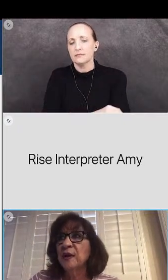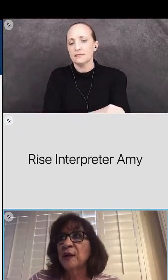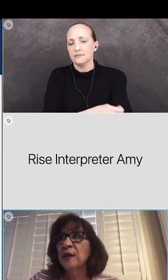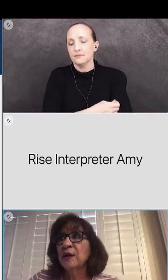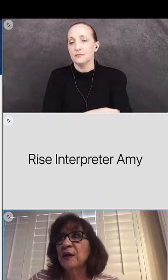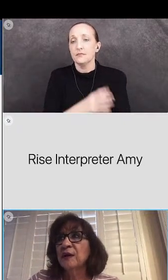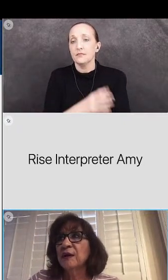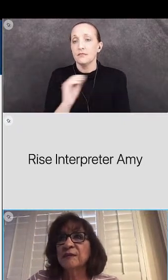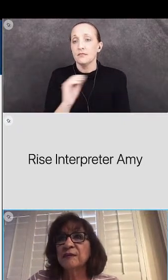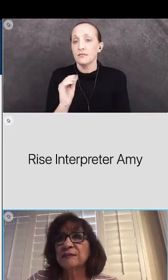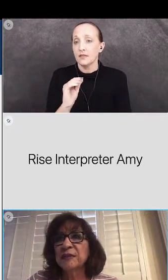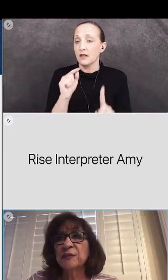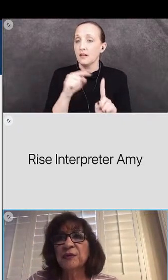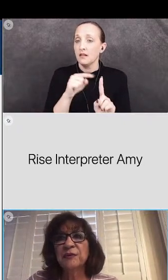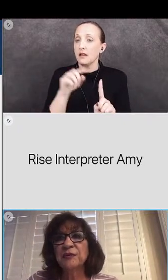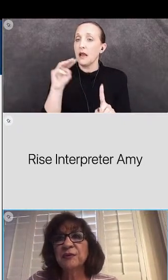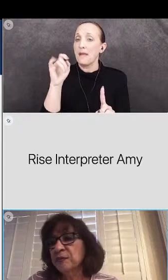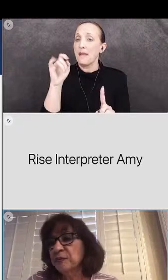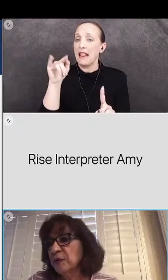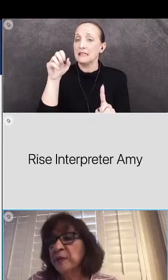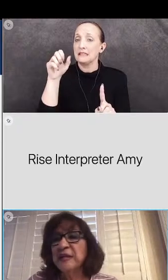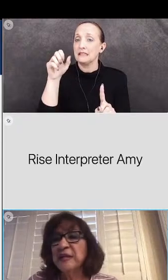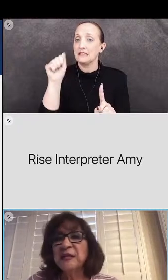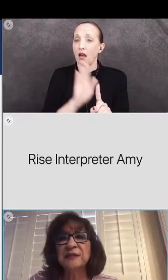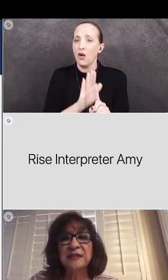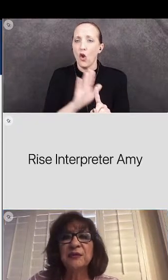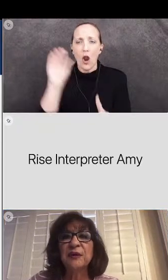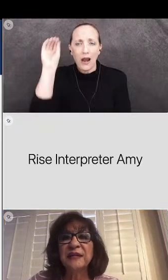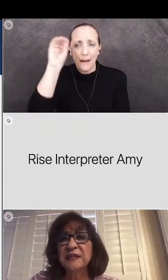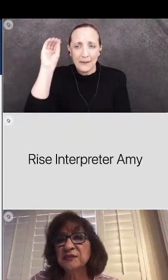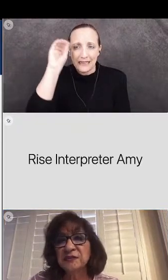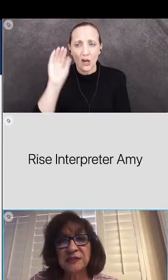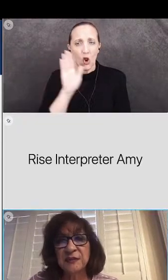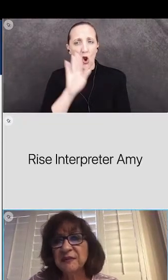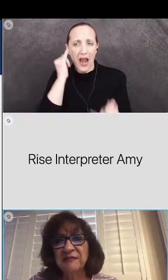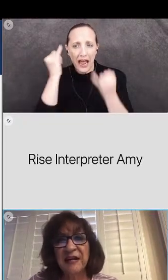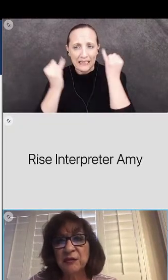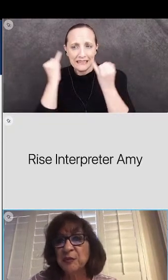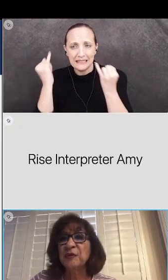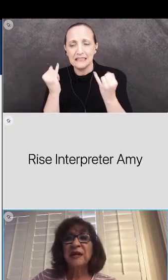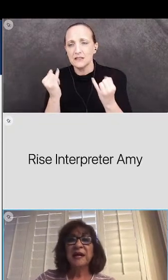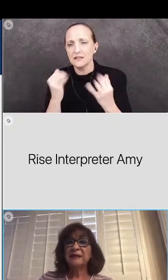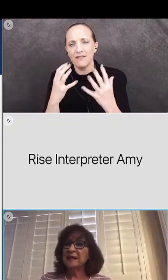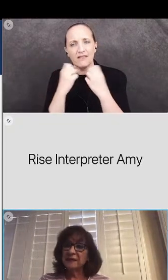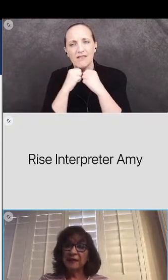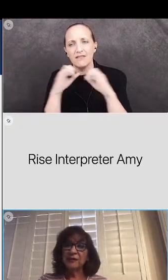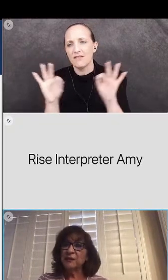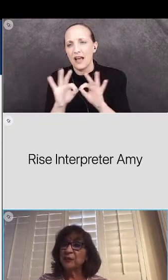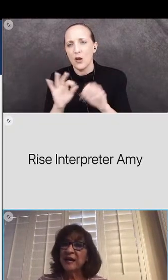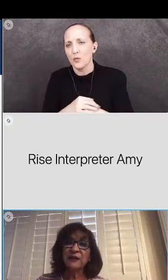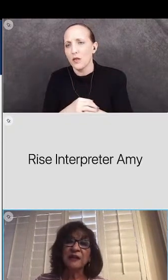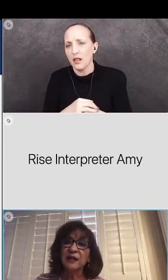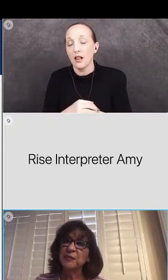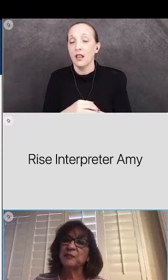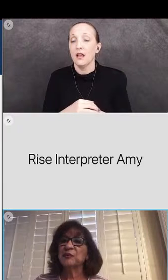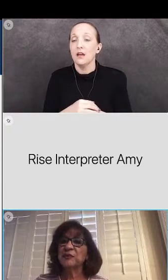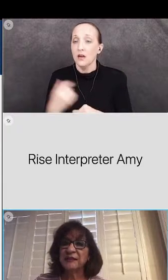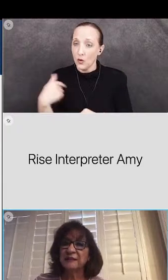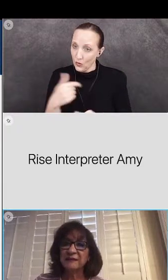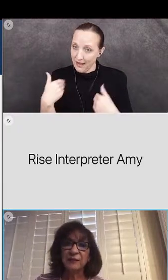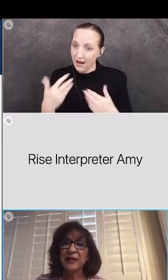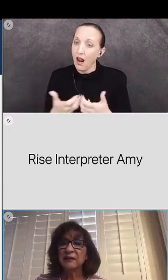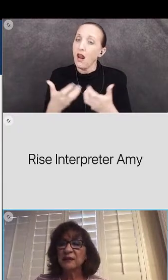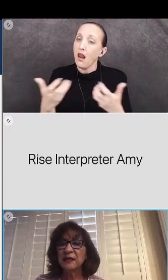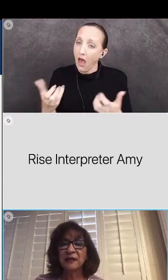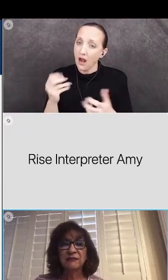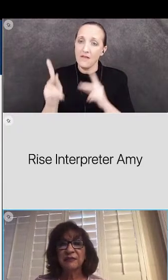her, you know, her, her opinions and her ideas are extremely valuable. And that, you know, and we had a lot of